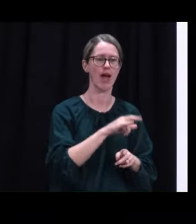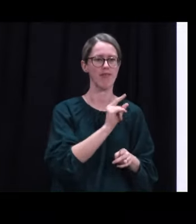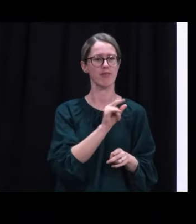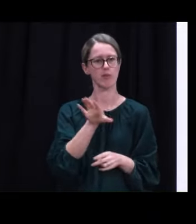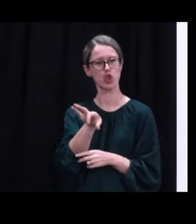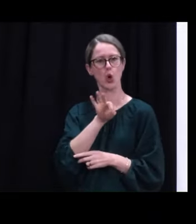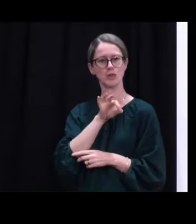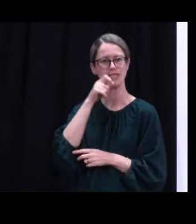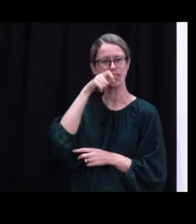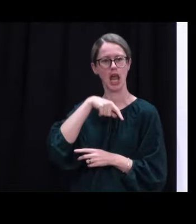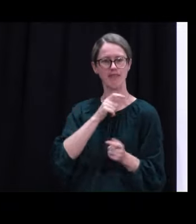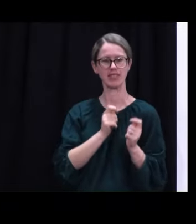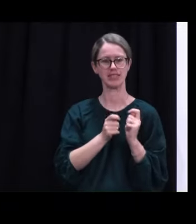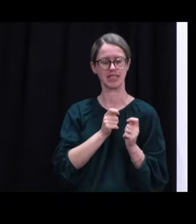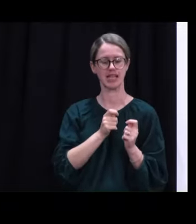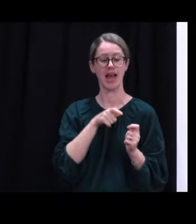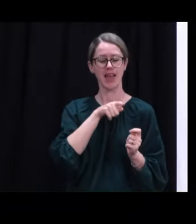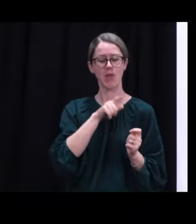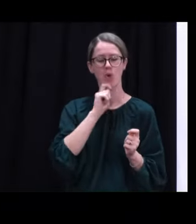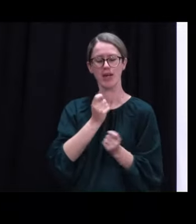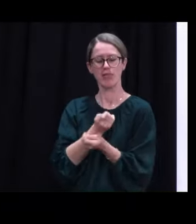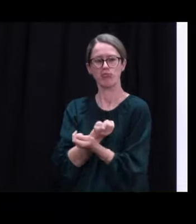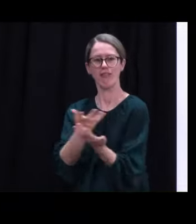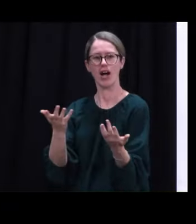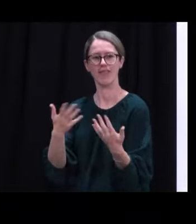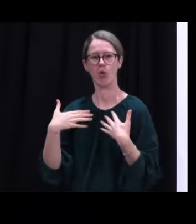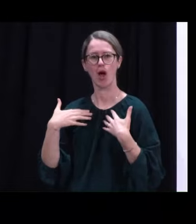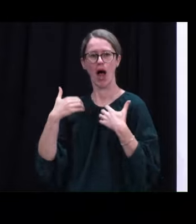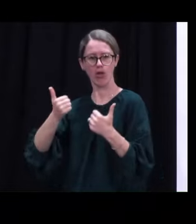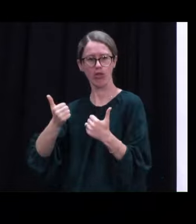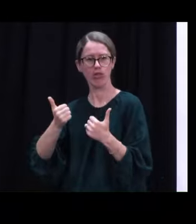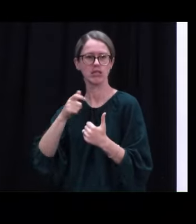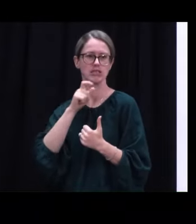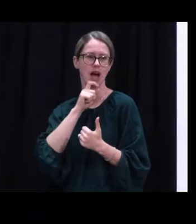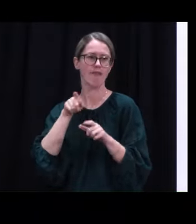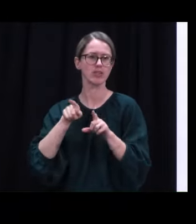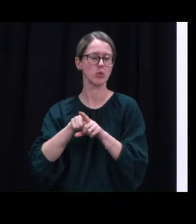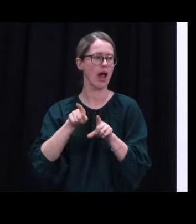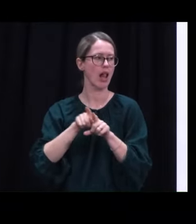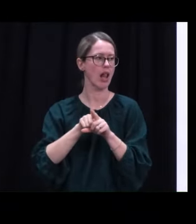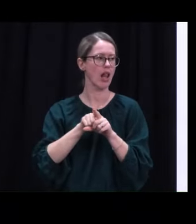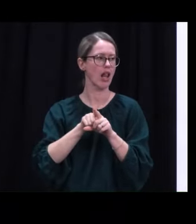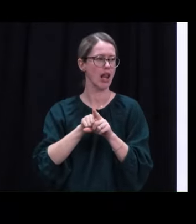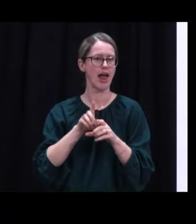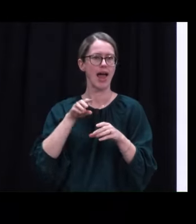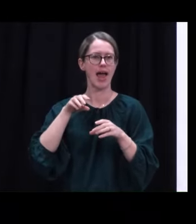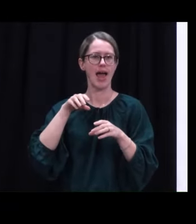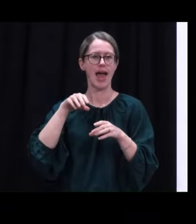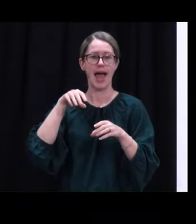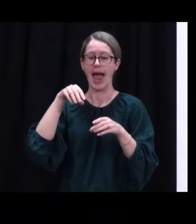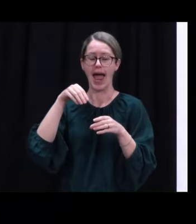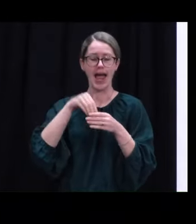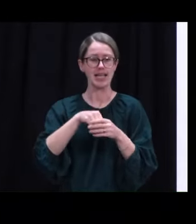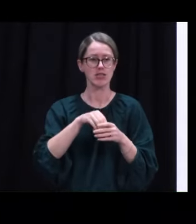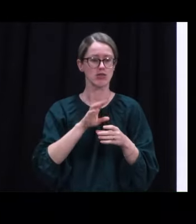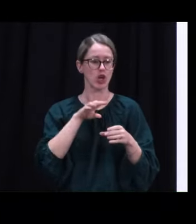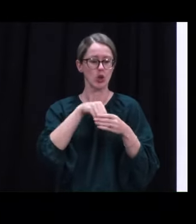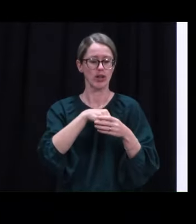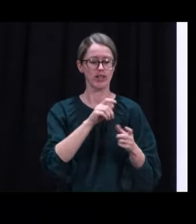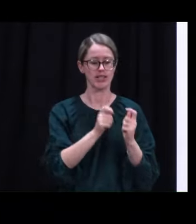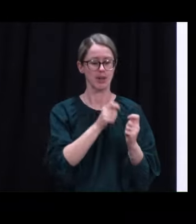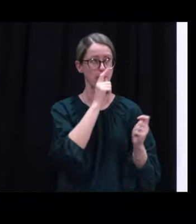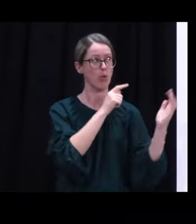healthcare workers, and indeed we will use it as part of our testing of our returnees in managed isolation.